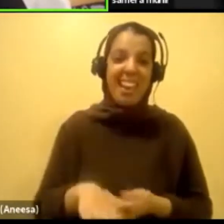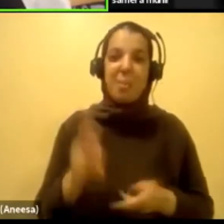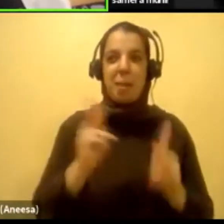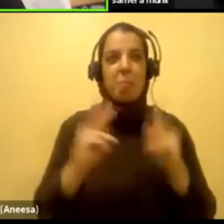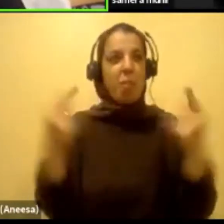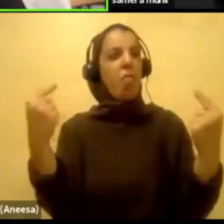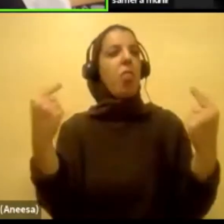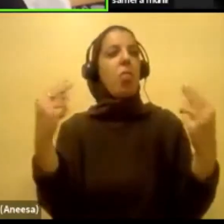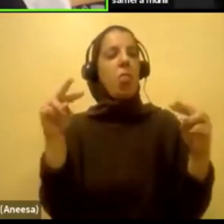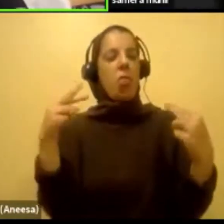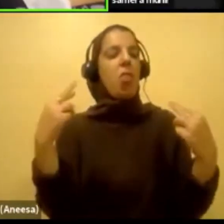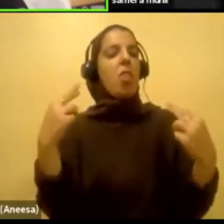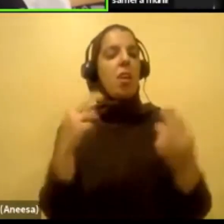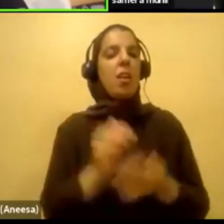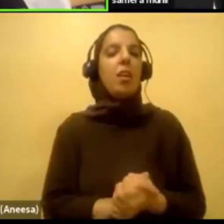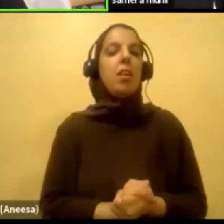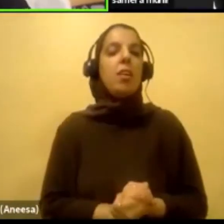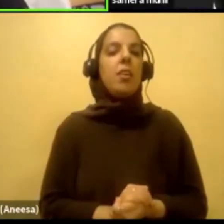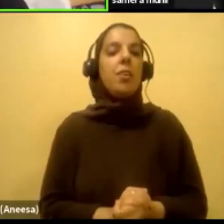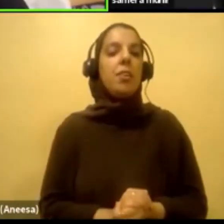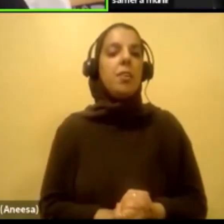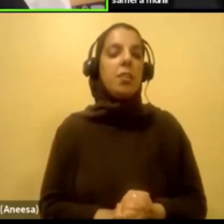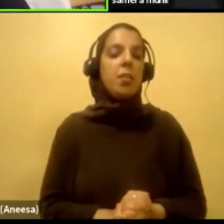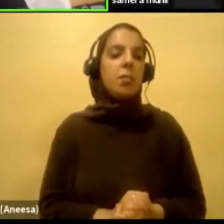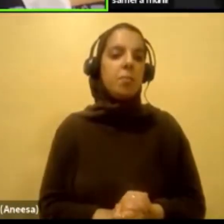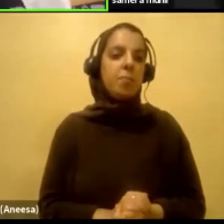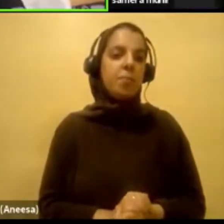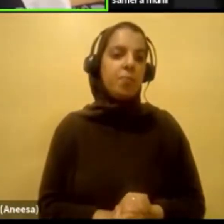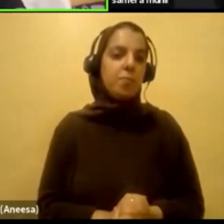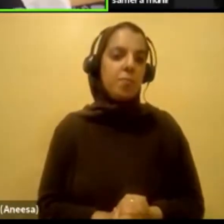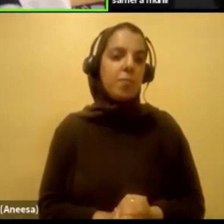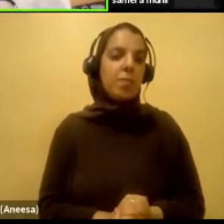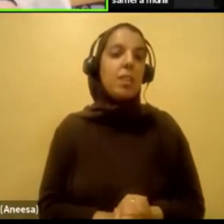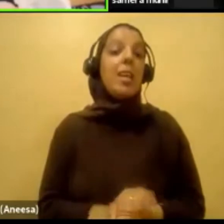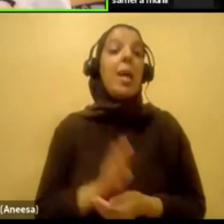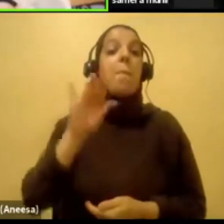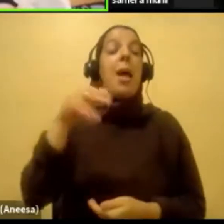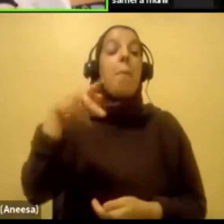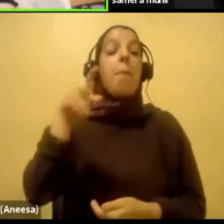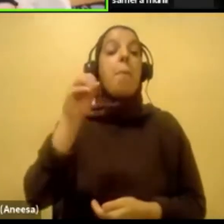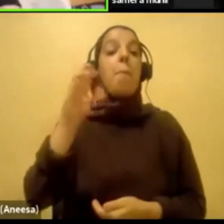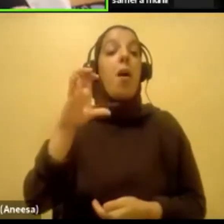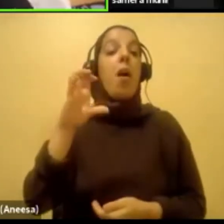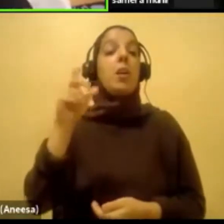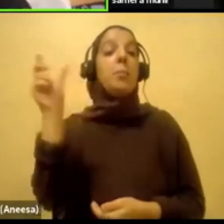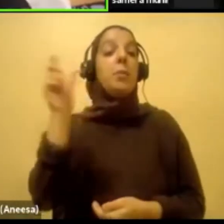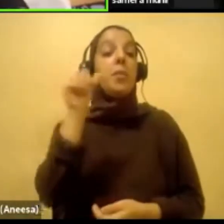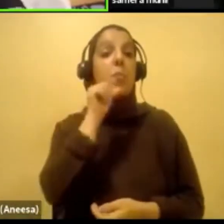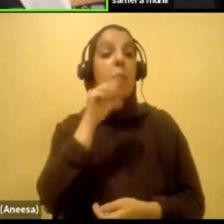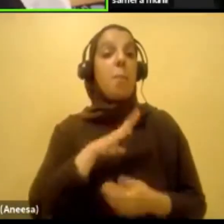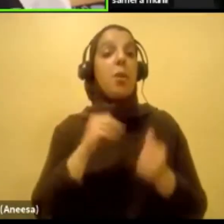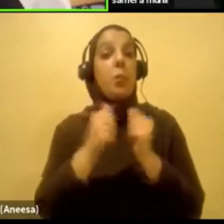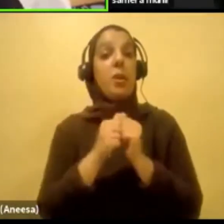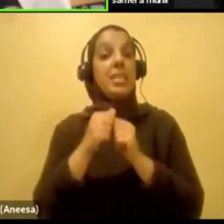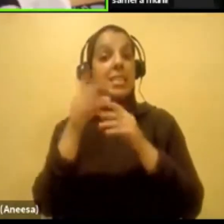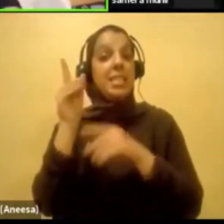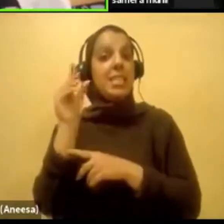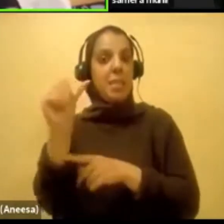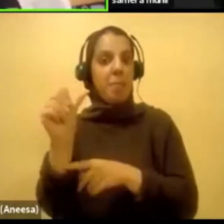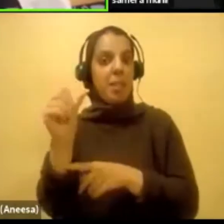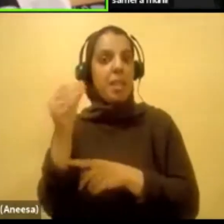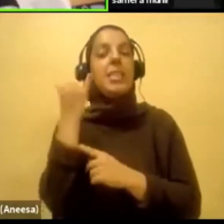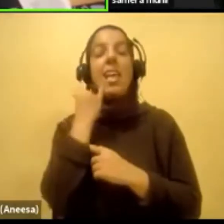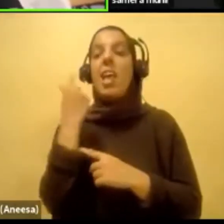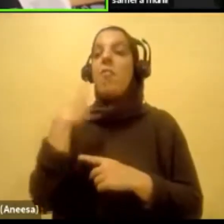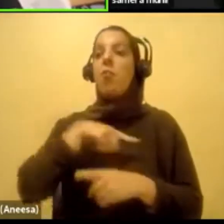us on the front lines, like Muslims with disabilities, putting us, BIPOC with disabilities, on the open front lines, will allow our Canadian society to see.